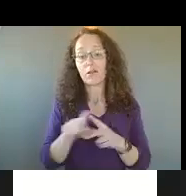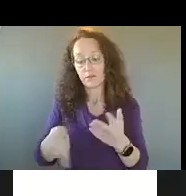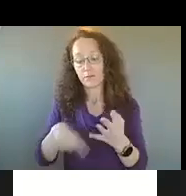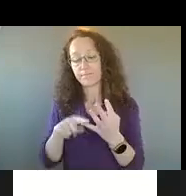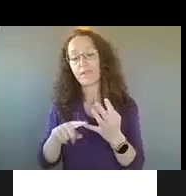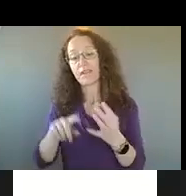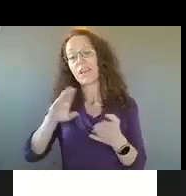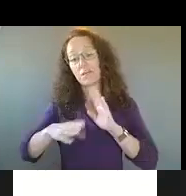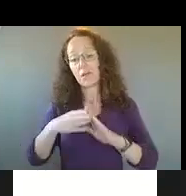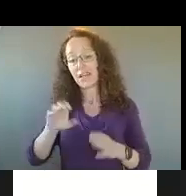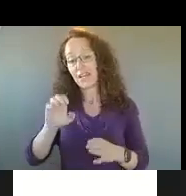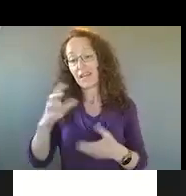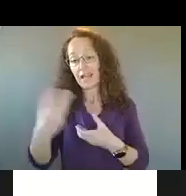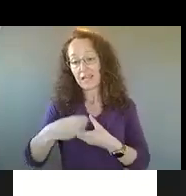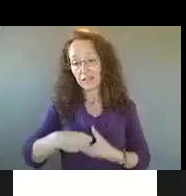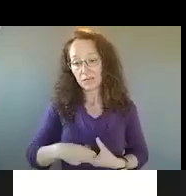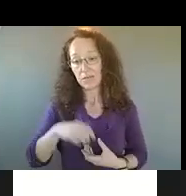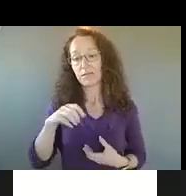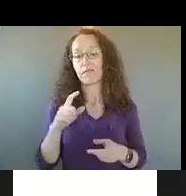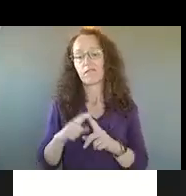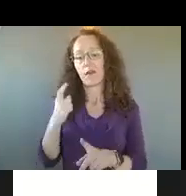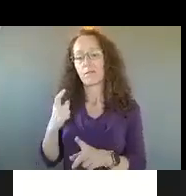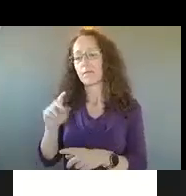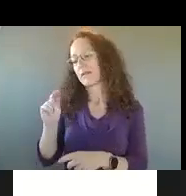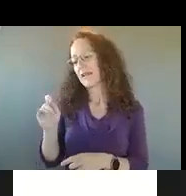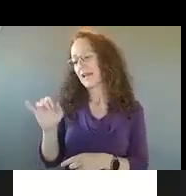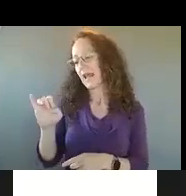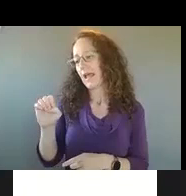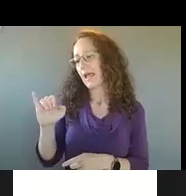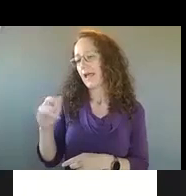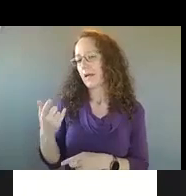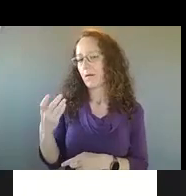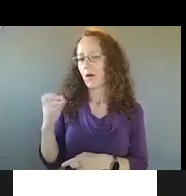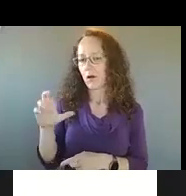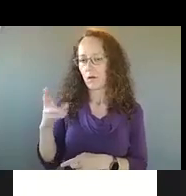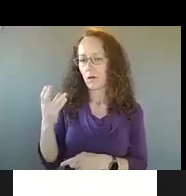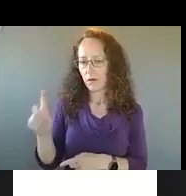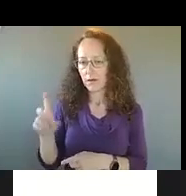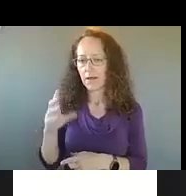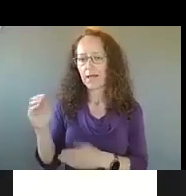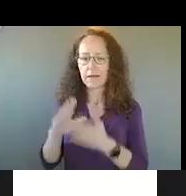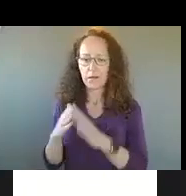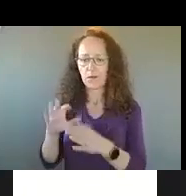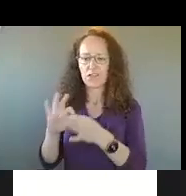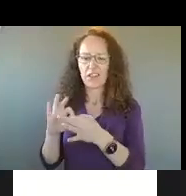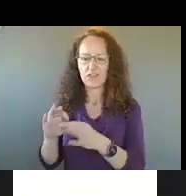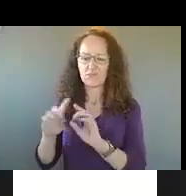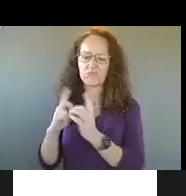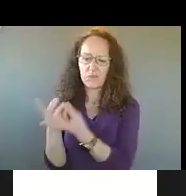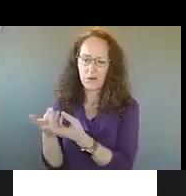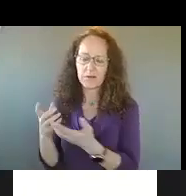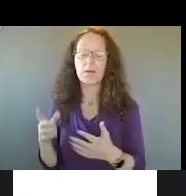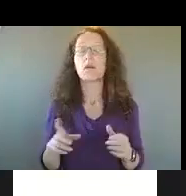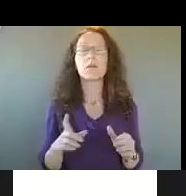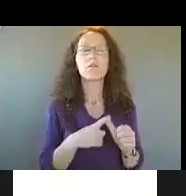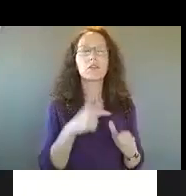our community neighborhood and community relations department. So first, I would like to turn it over to Oh,